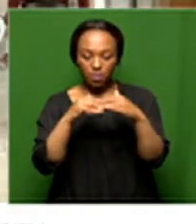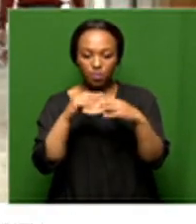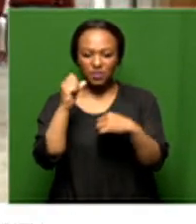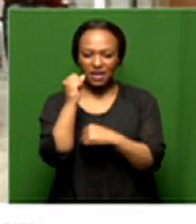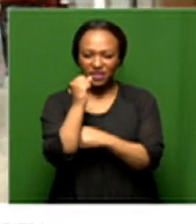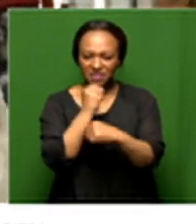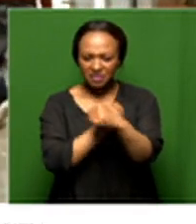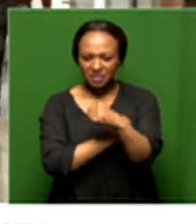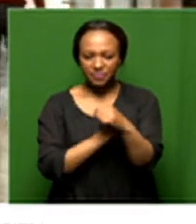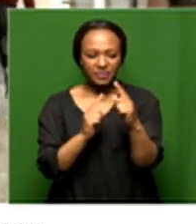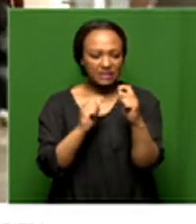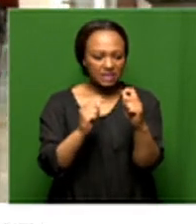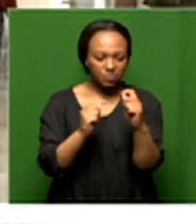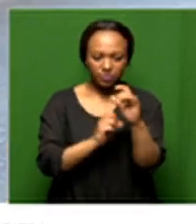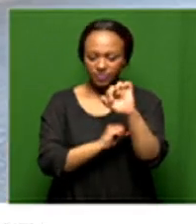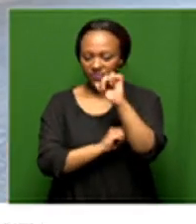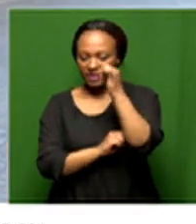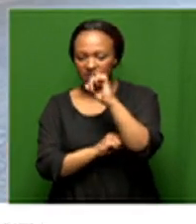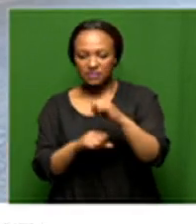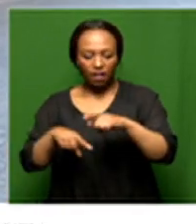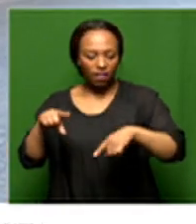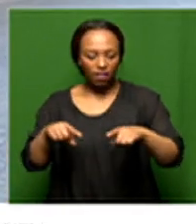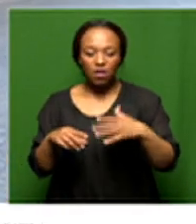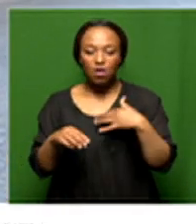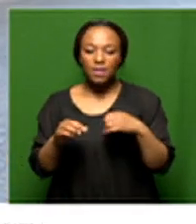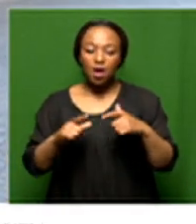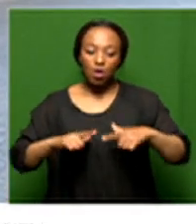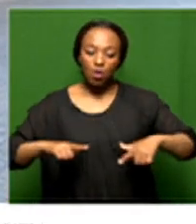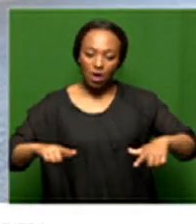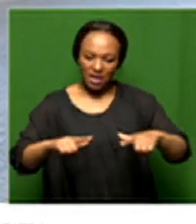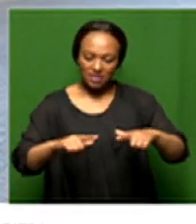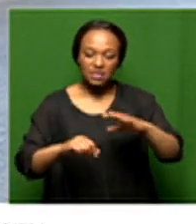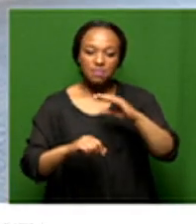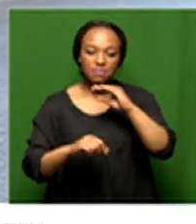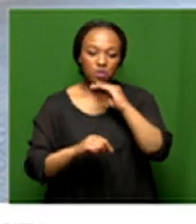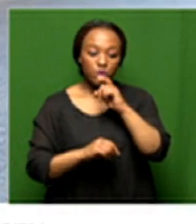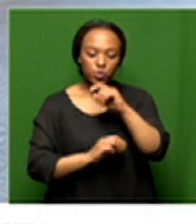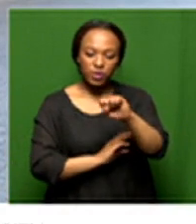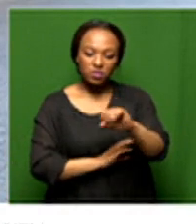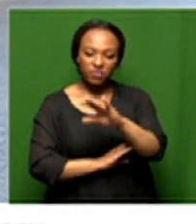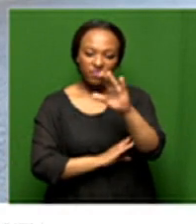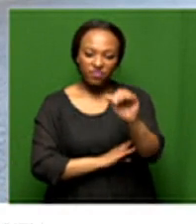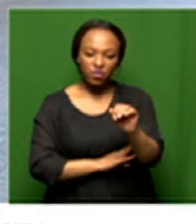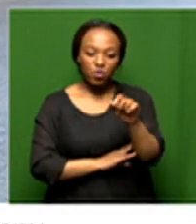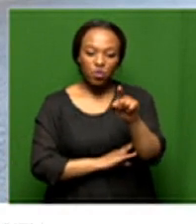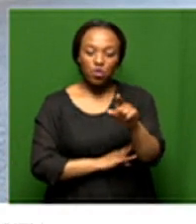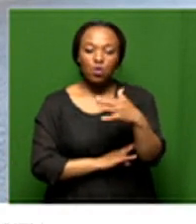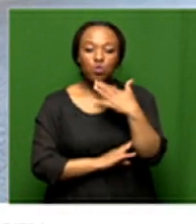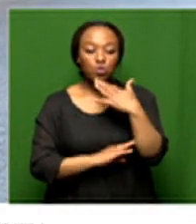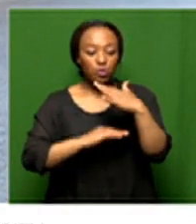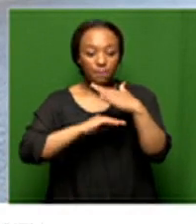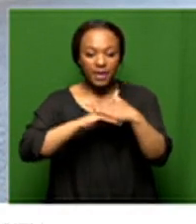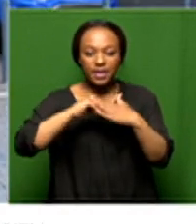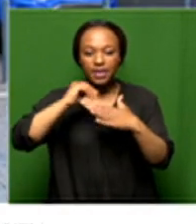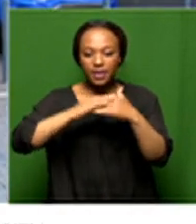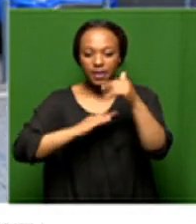that there's localization so localization simply means that the the inputs that are required for you to be able to build